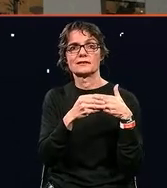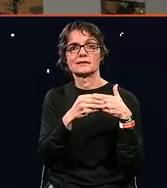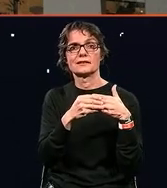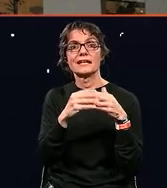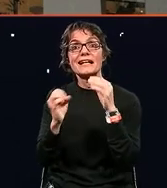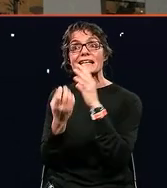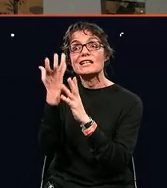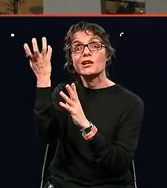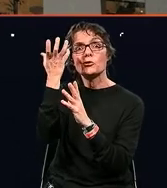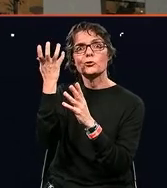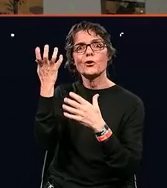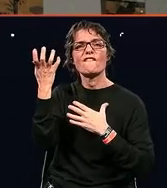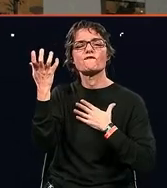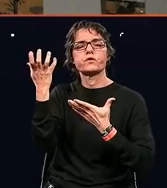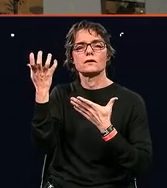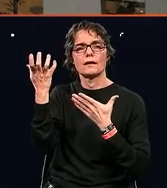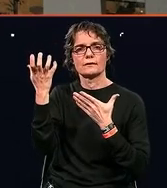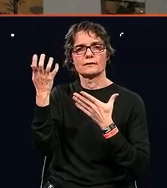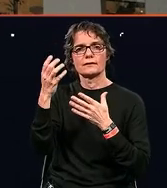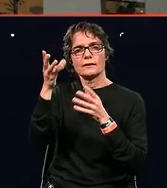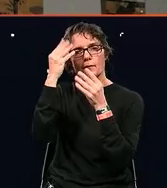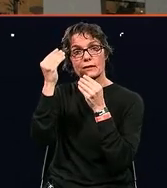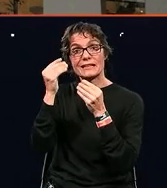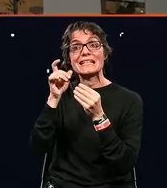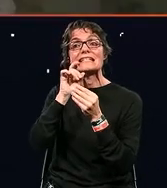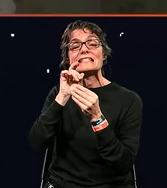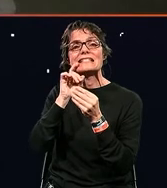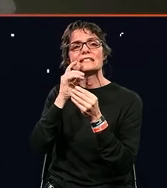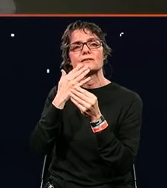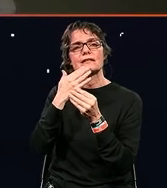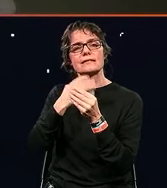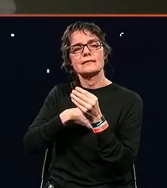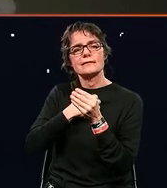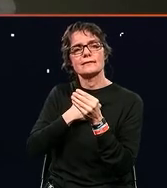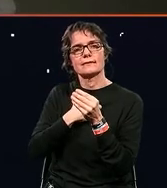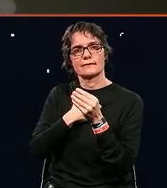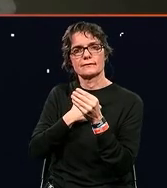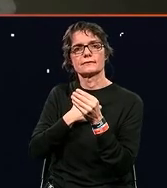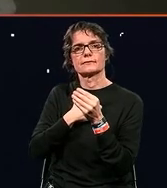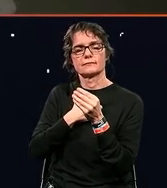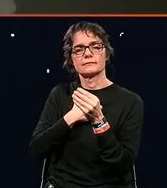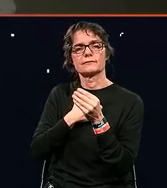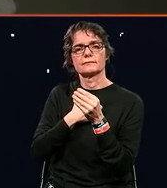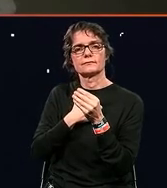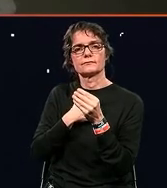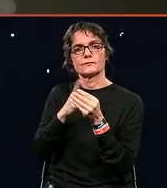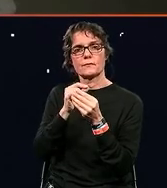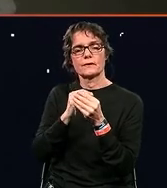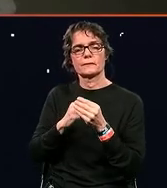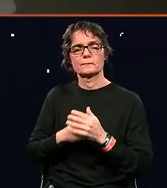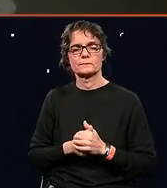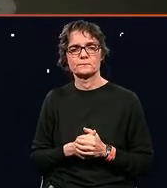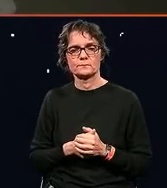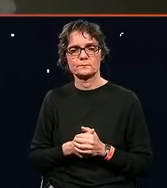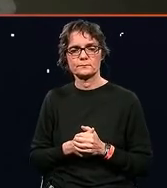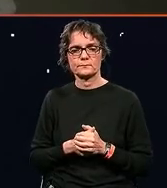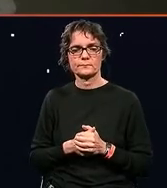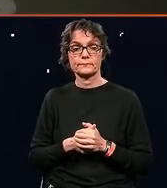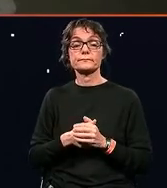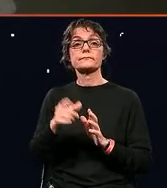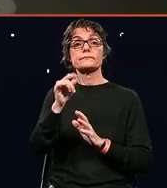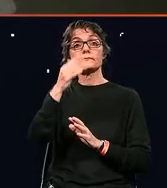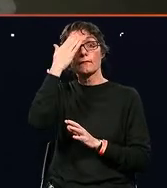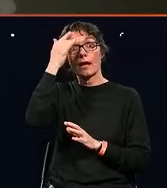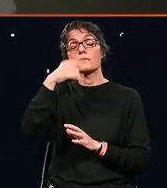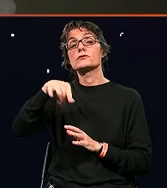that feels safe for learning new things. And as I mentioned, I think we need to